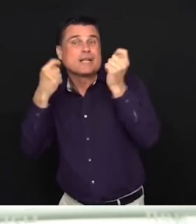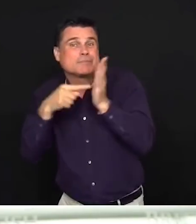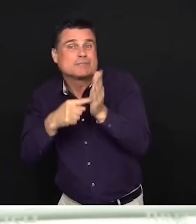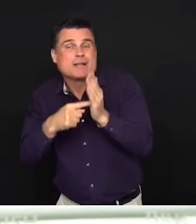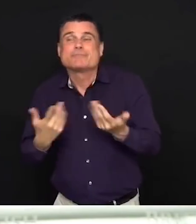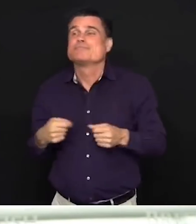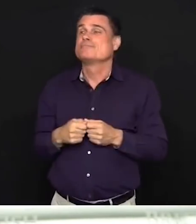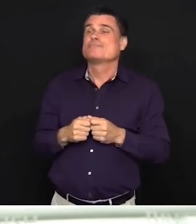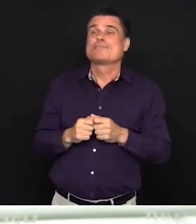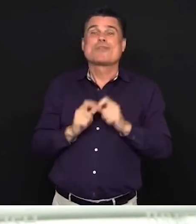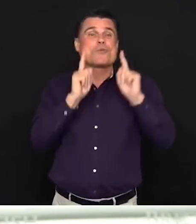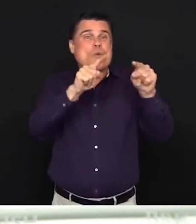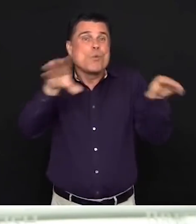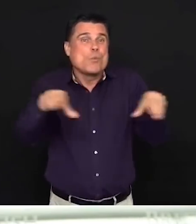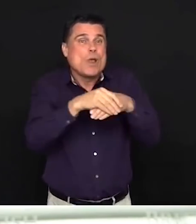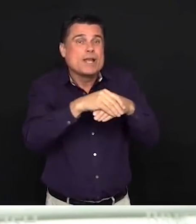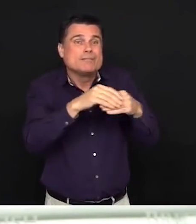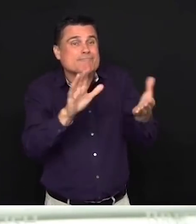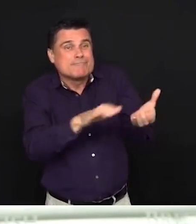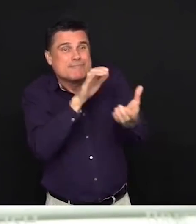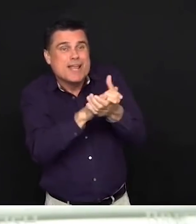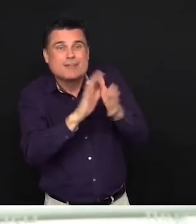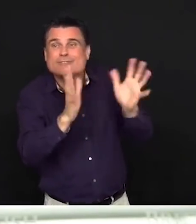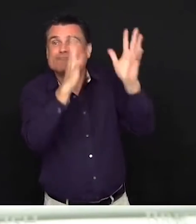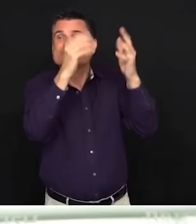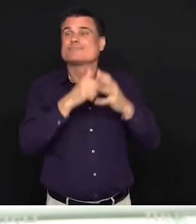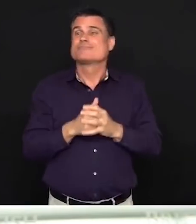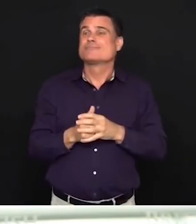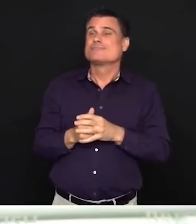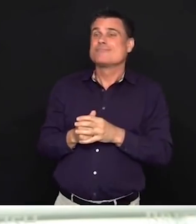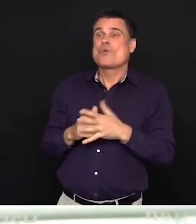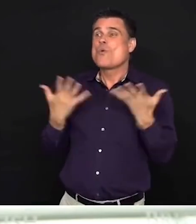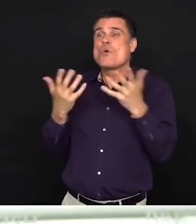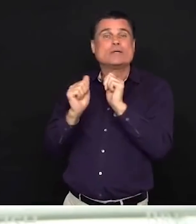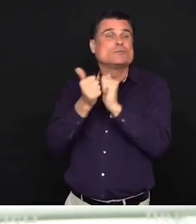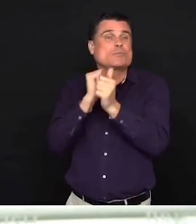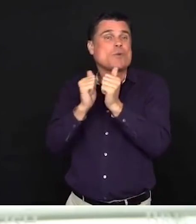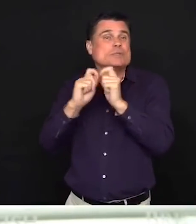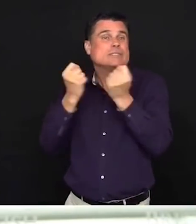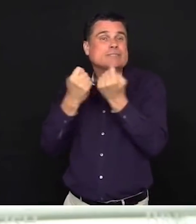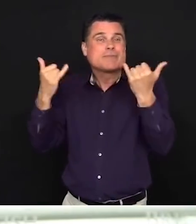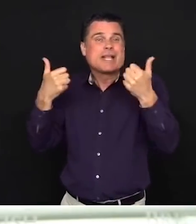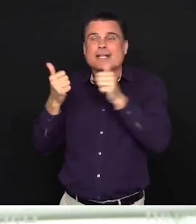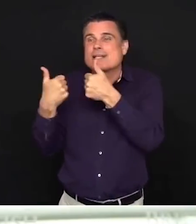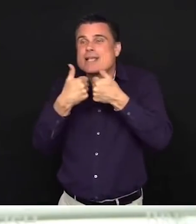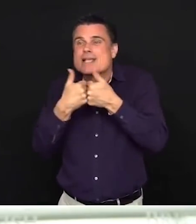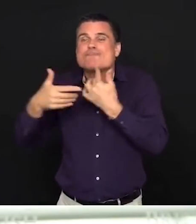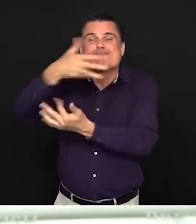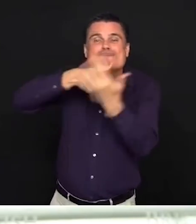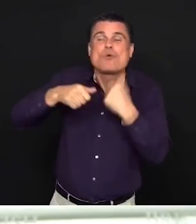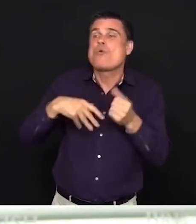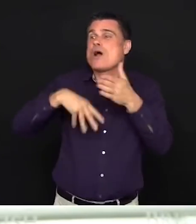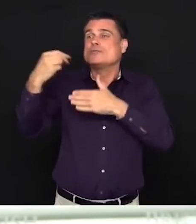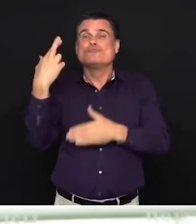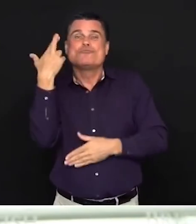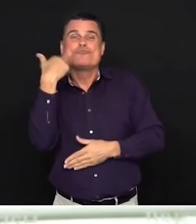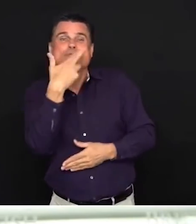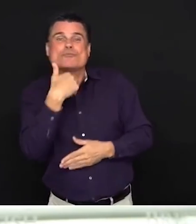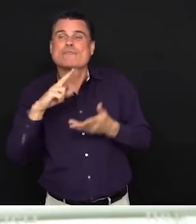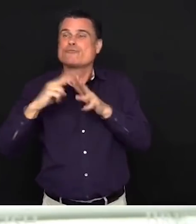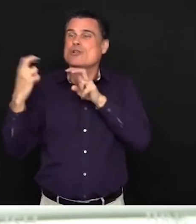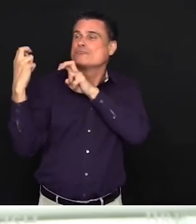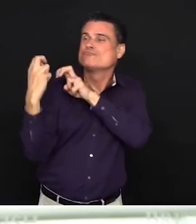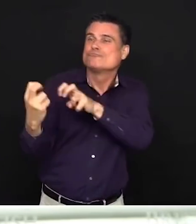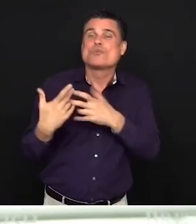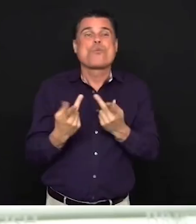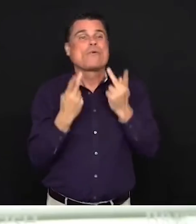classes, going out to a restaurant or visiting with family and friends. And some of the most difficult things that any of us ever